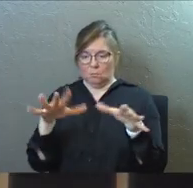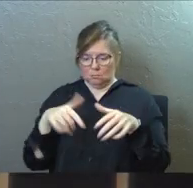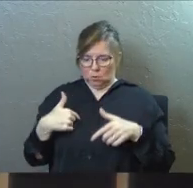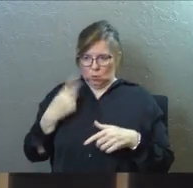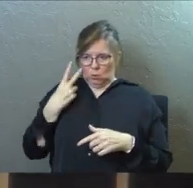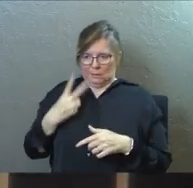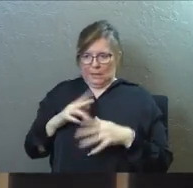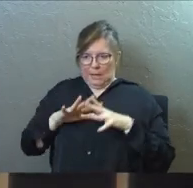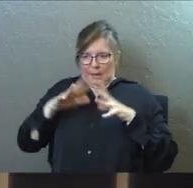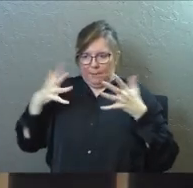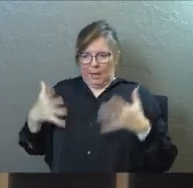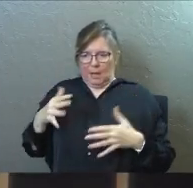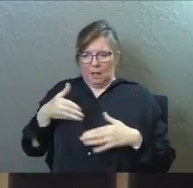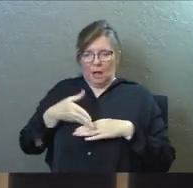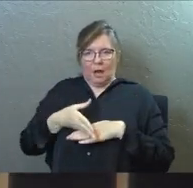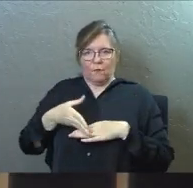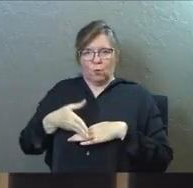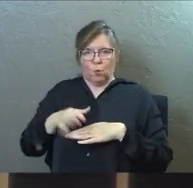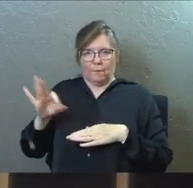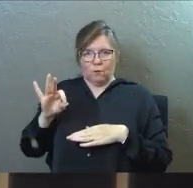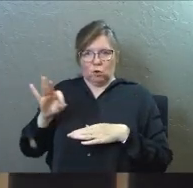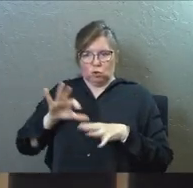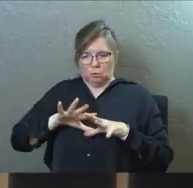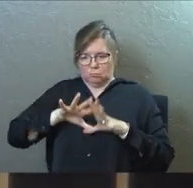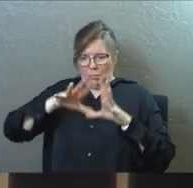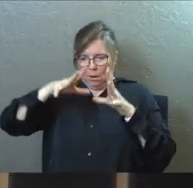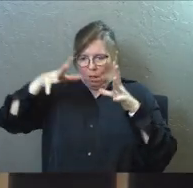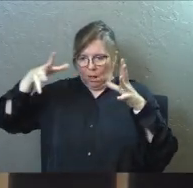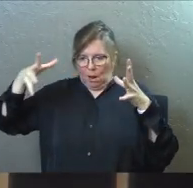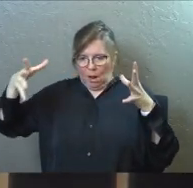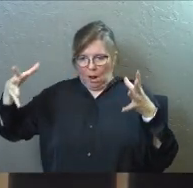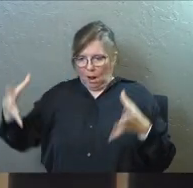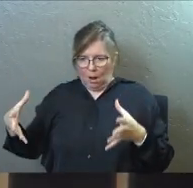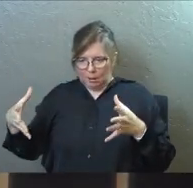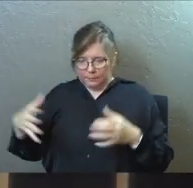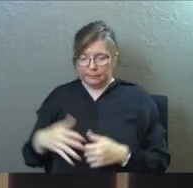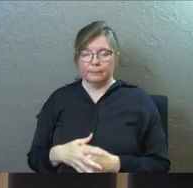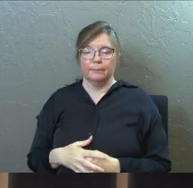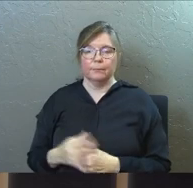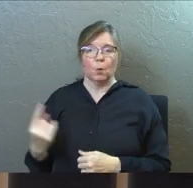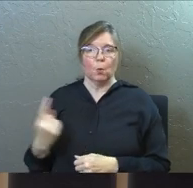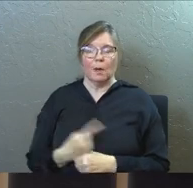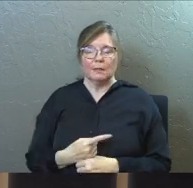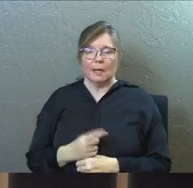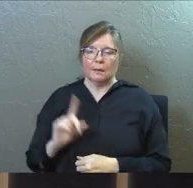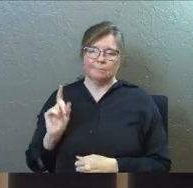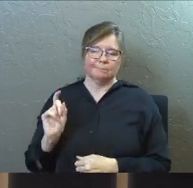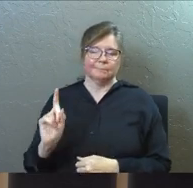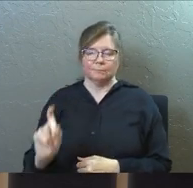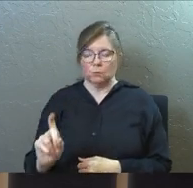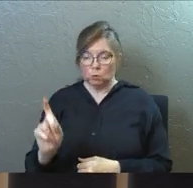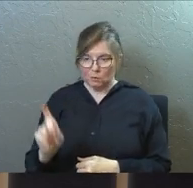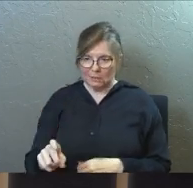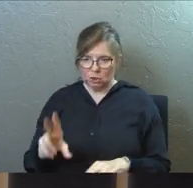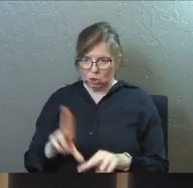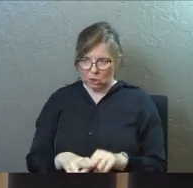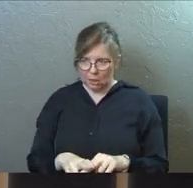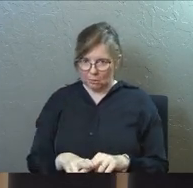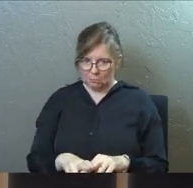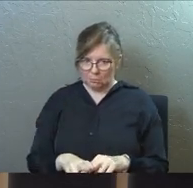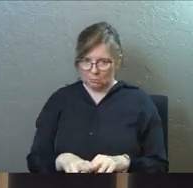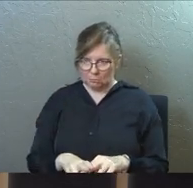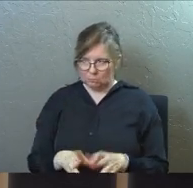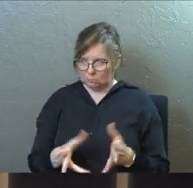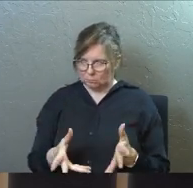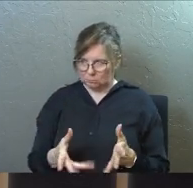pile of wood furniture all piled up there. And one day you need a wood chair. It's like, what are you going to do?